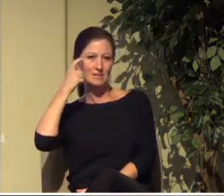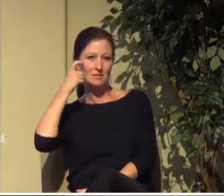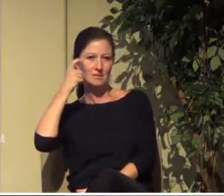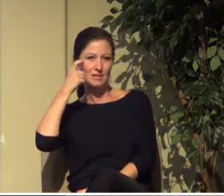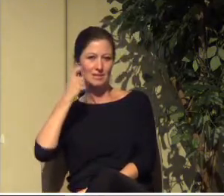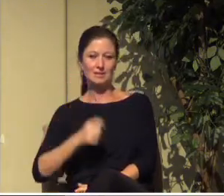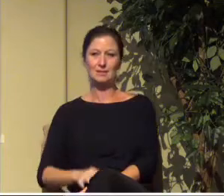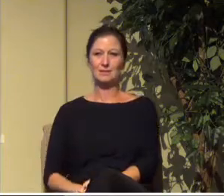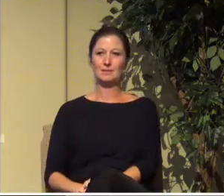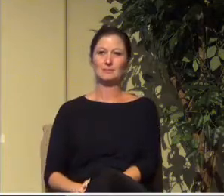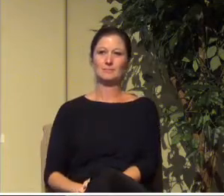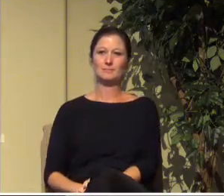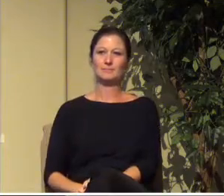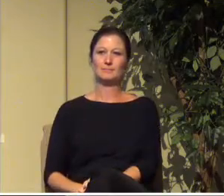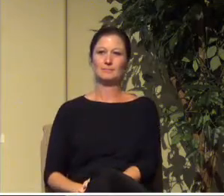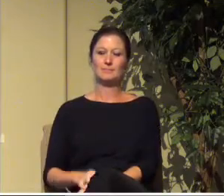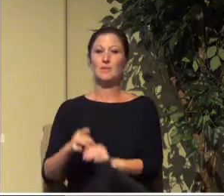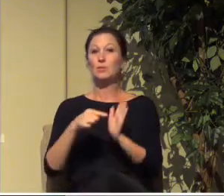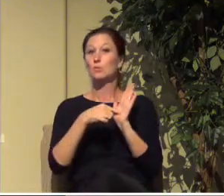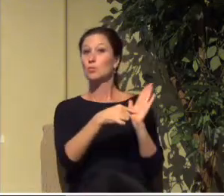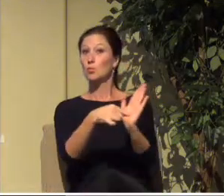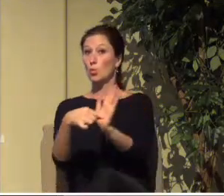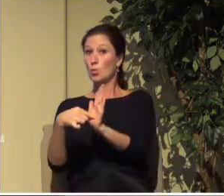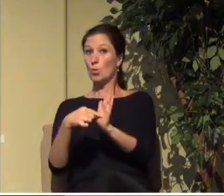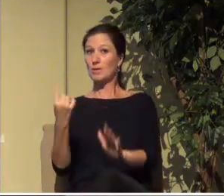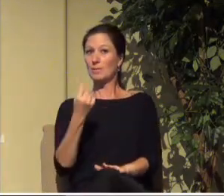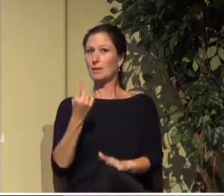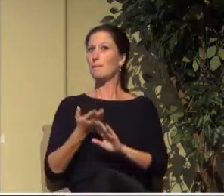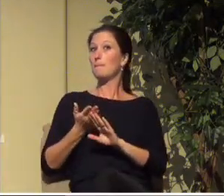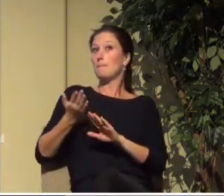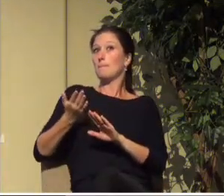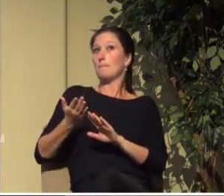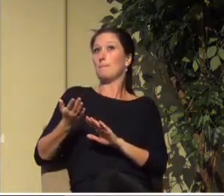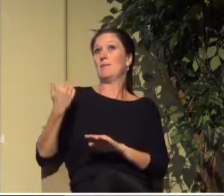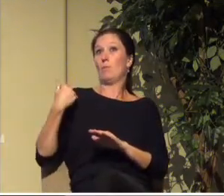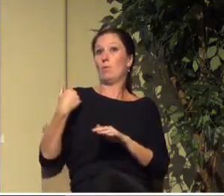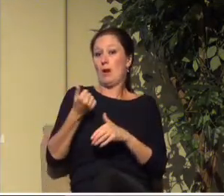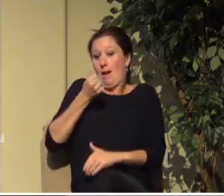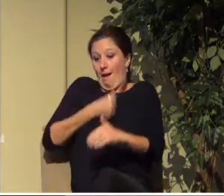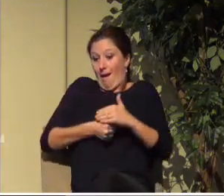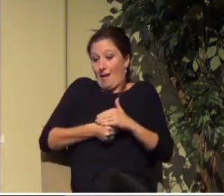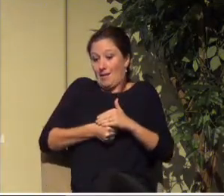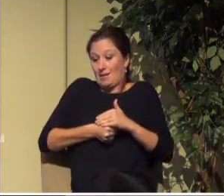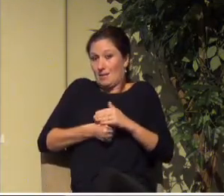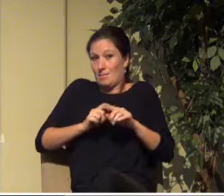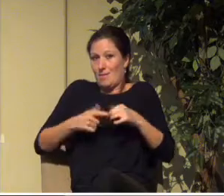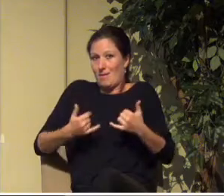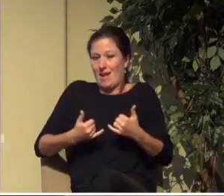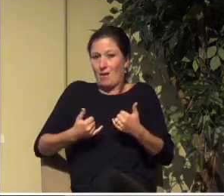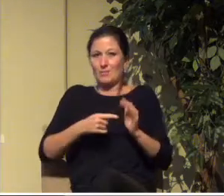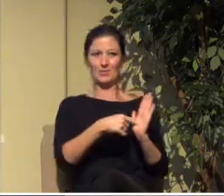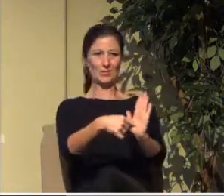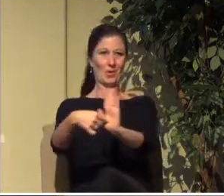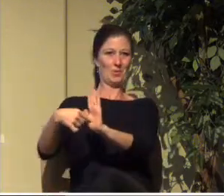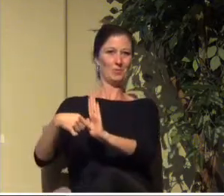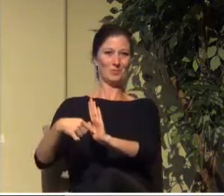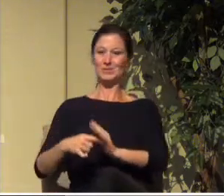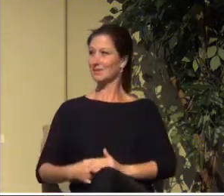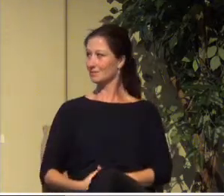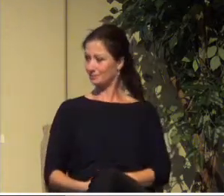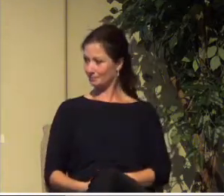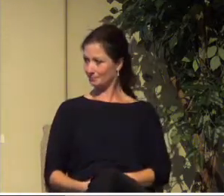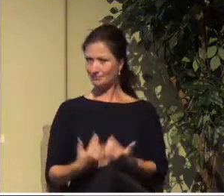This is to reveal something that was hidden before but is now finally known. It's where you say, ah, now I get it.